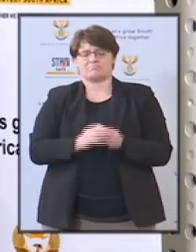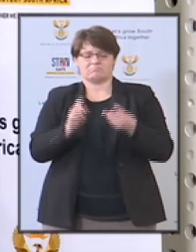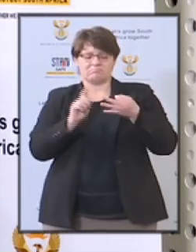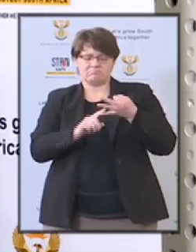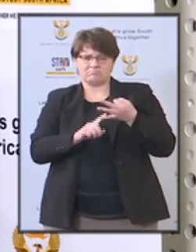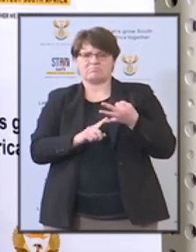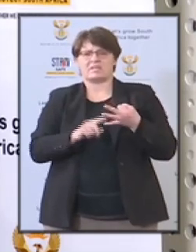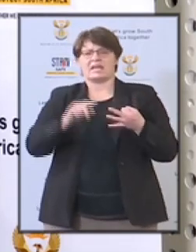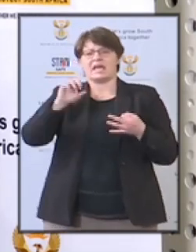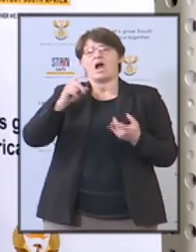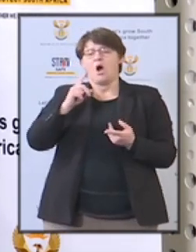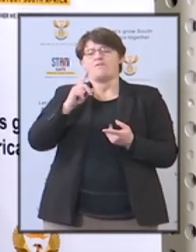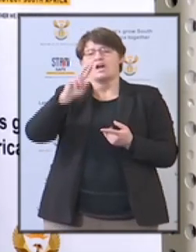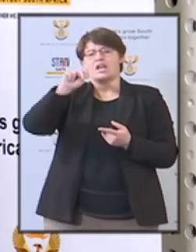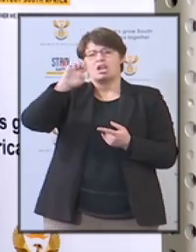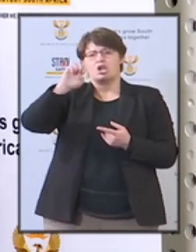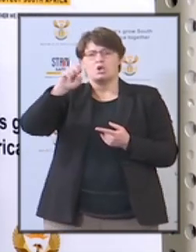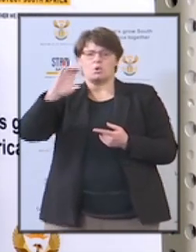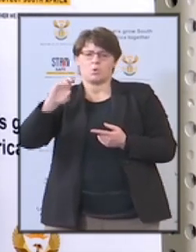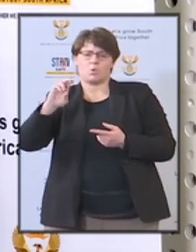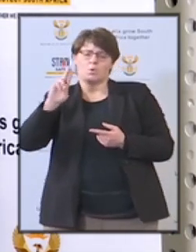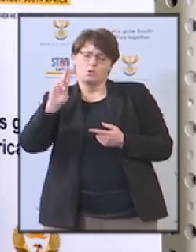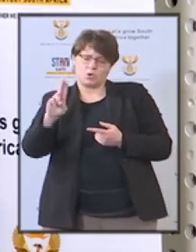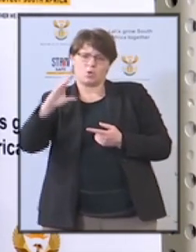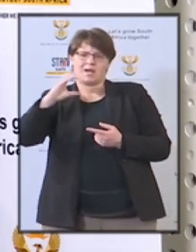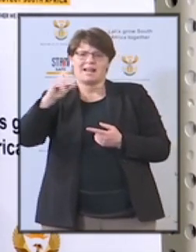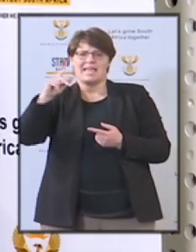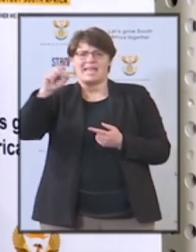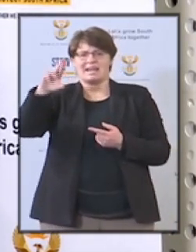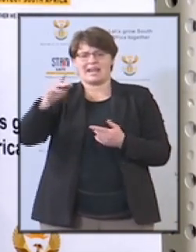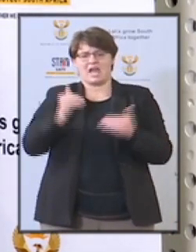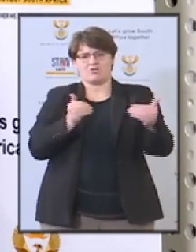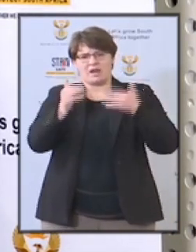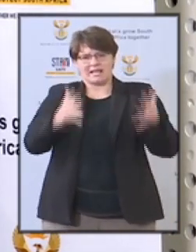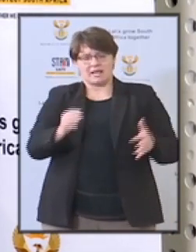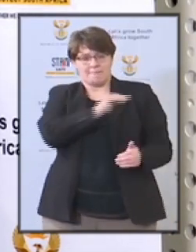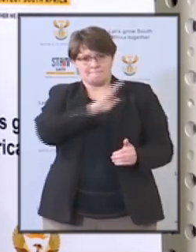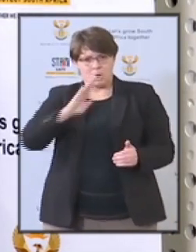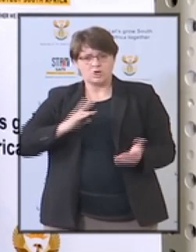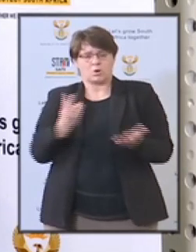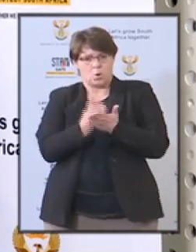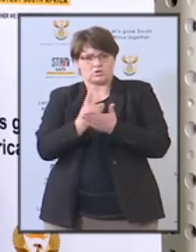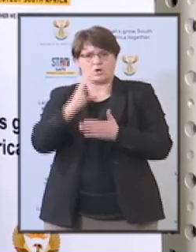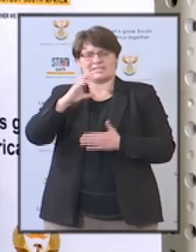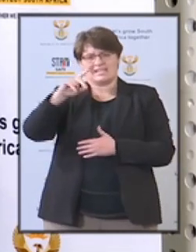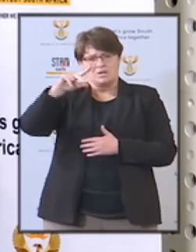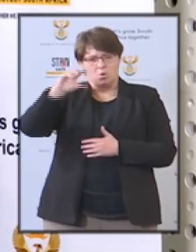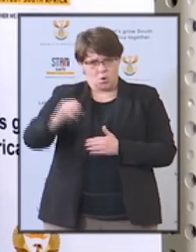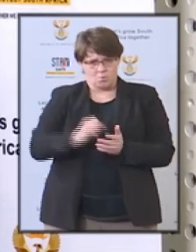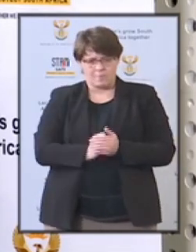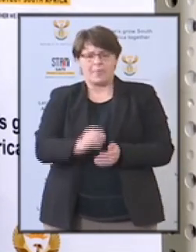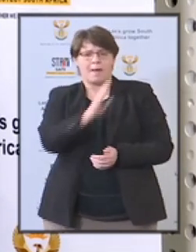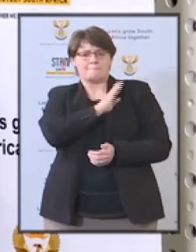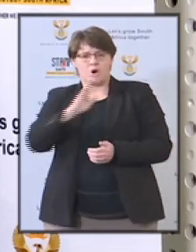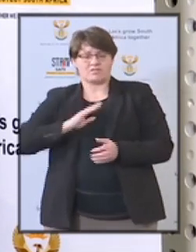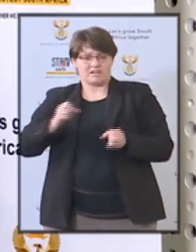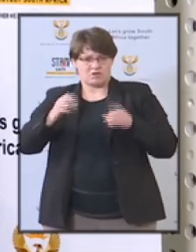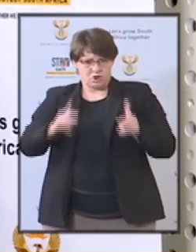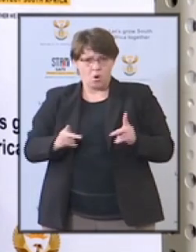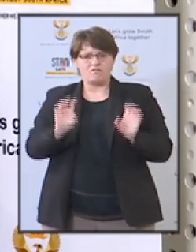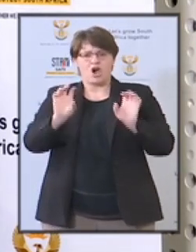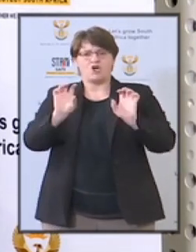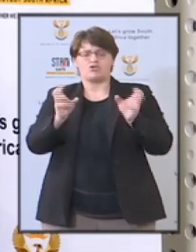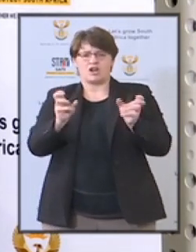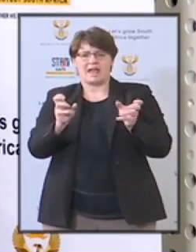Nuclear Regulator, the National Nuclear Regulator Board, the Board of Directors to the National Radioactive